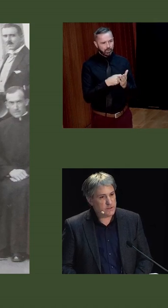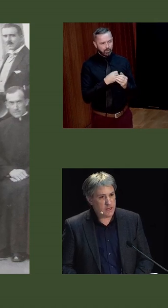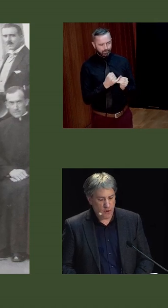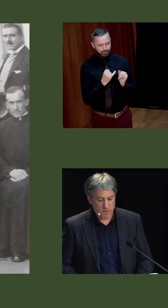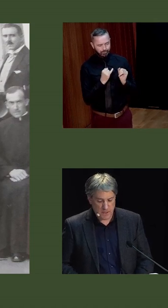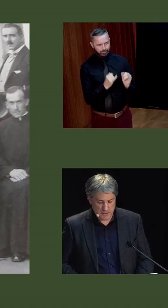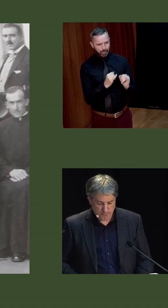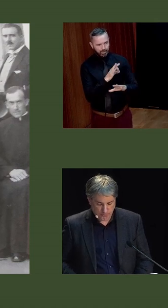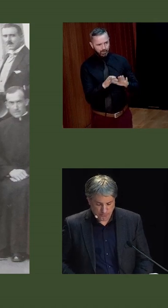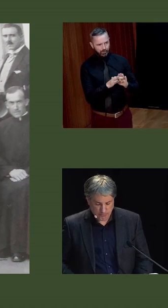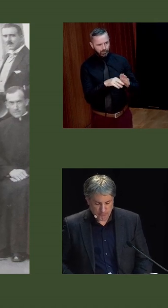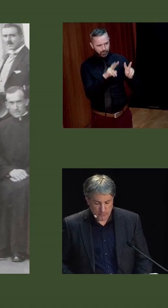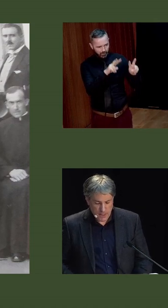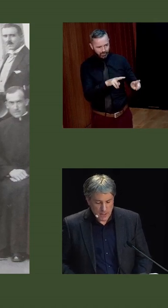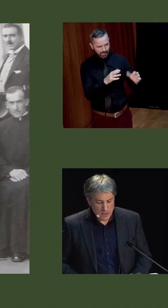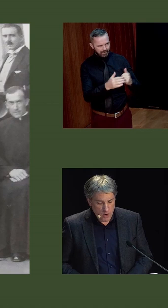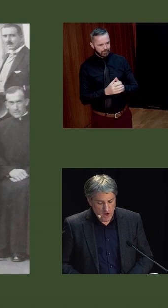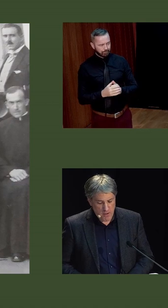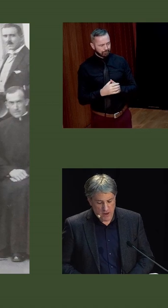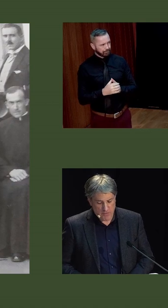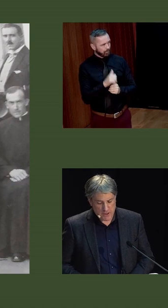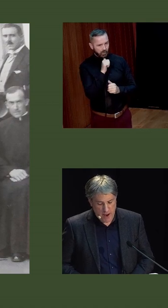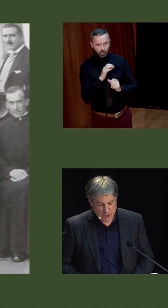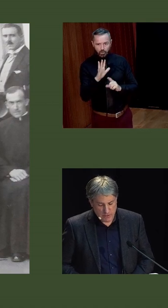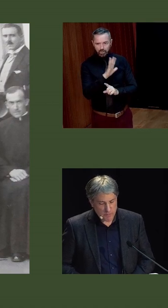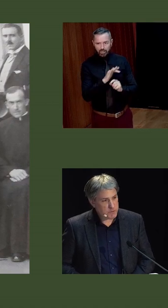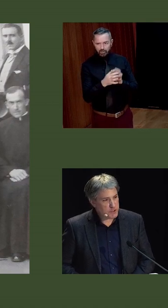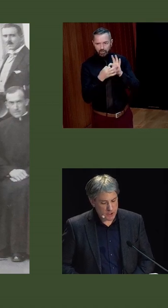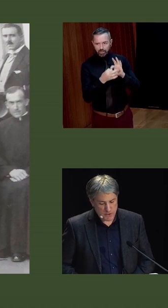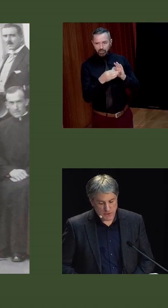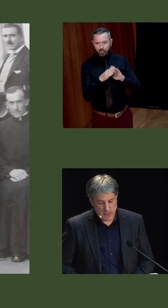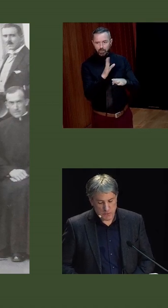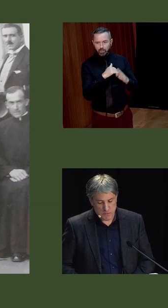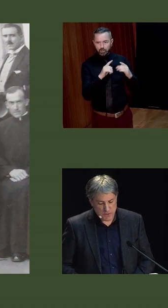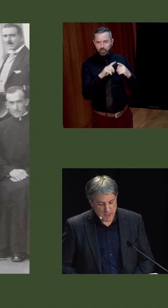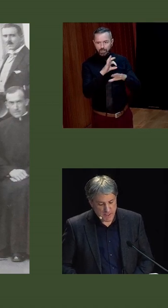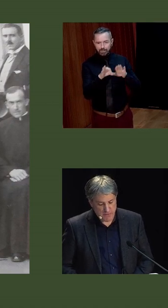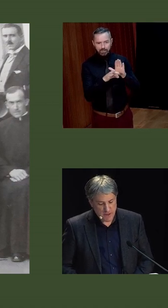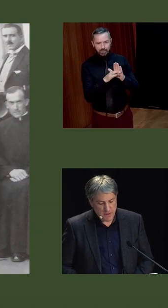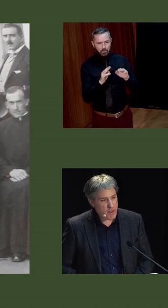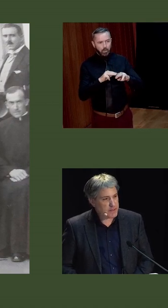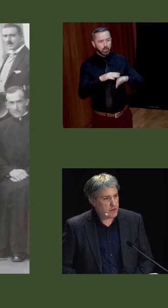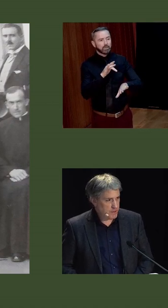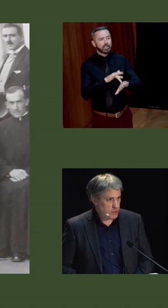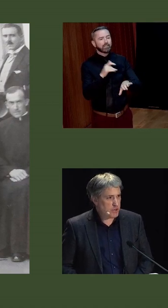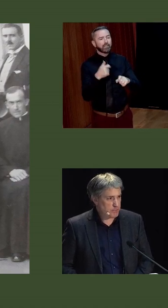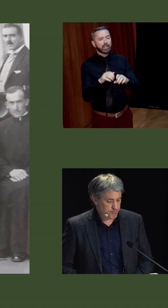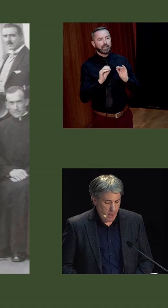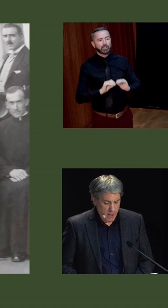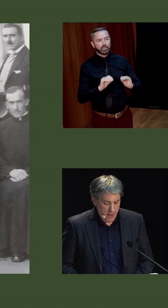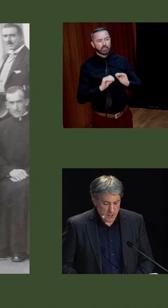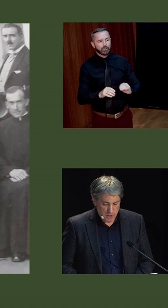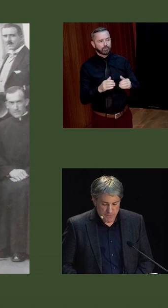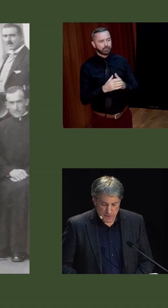inadequate state oversight. No area of interaction between church and state was more sensitive than that of